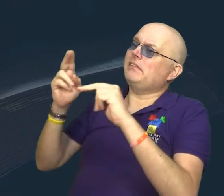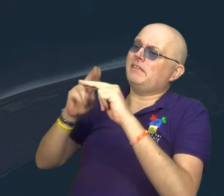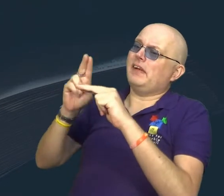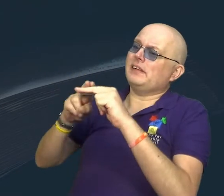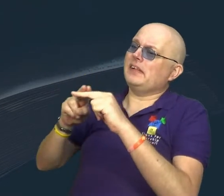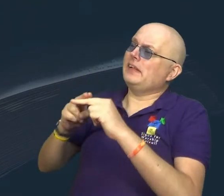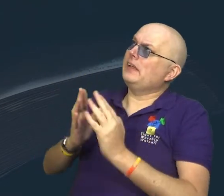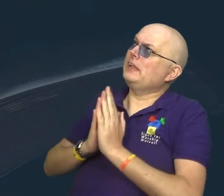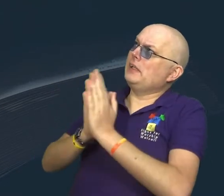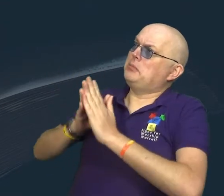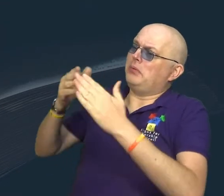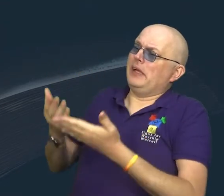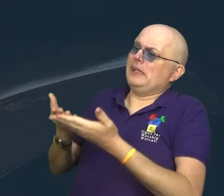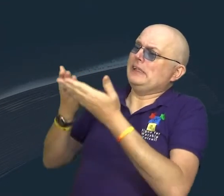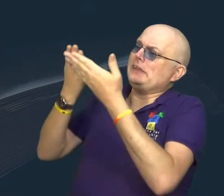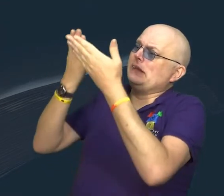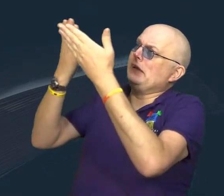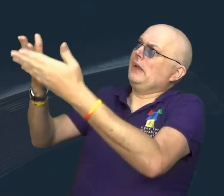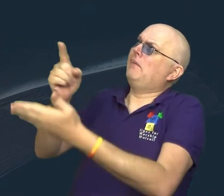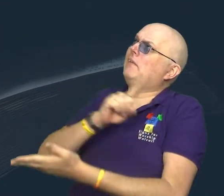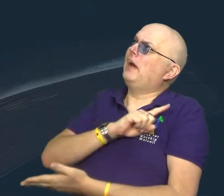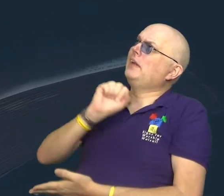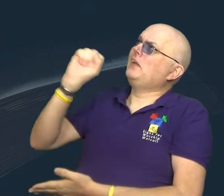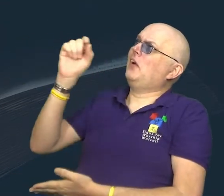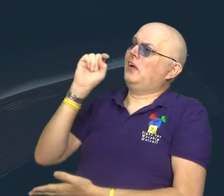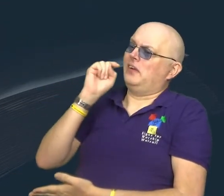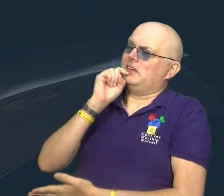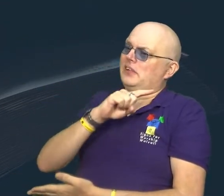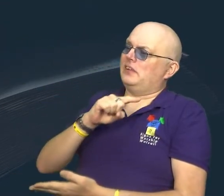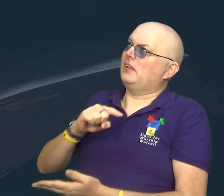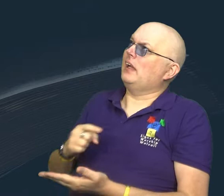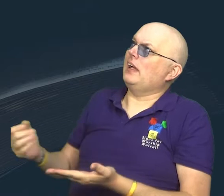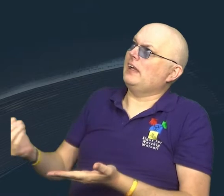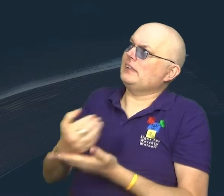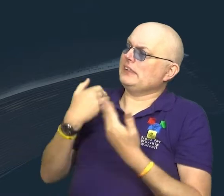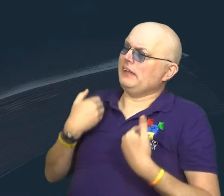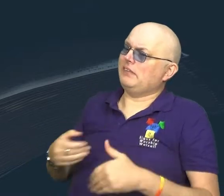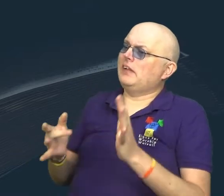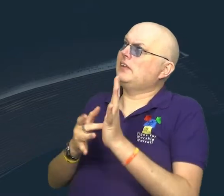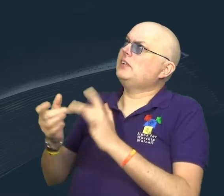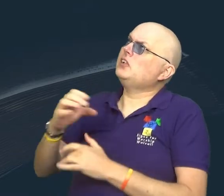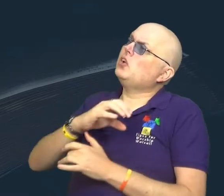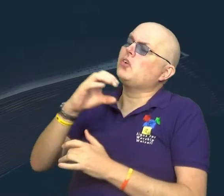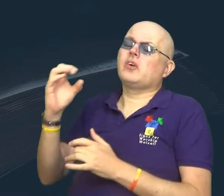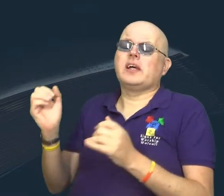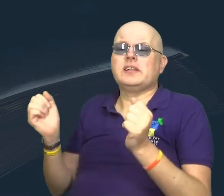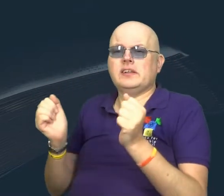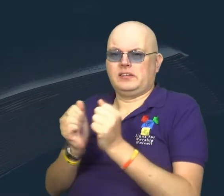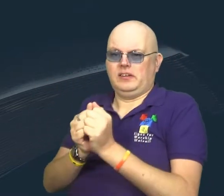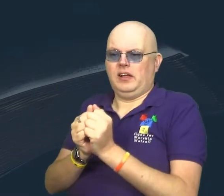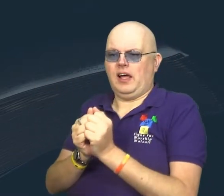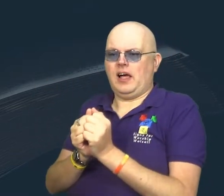Merciful Father, accept these prayers for the sake of your Son, our Saviour,